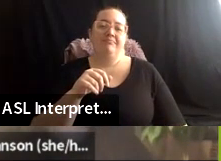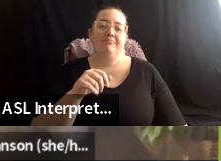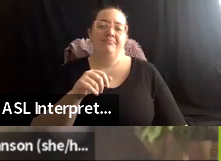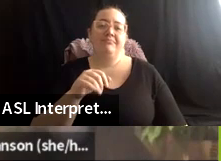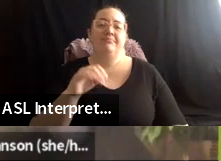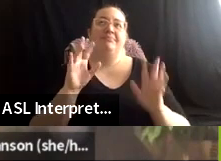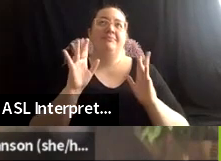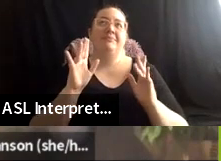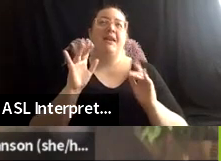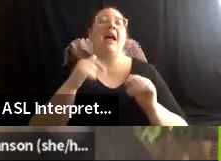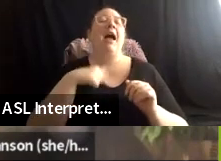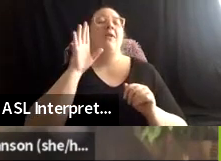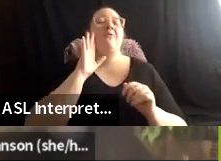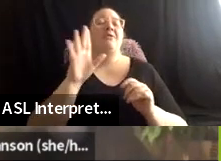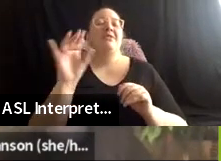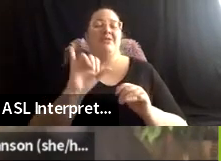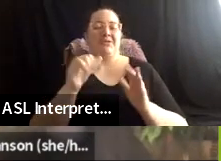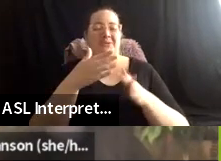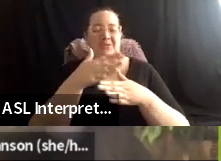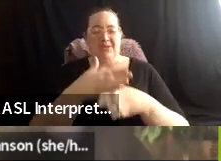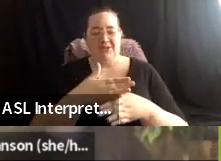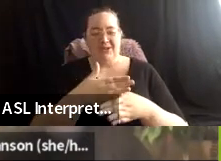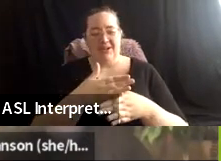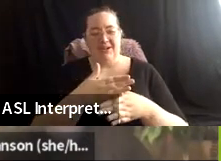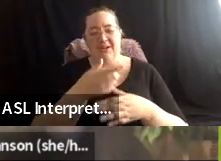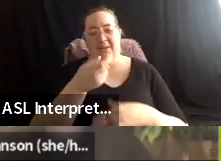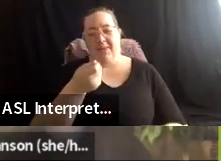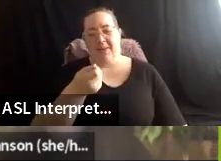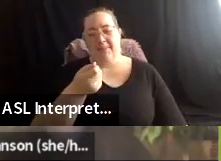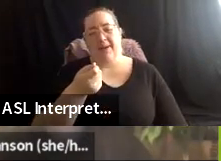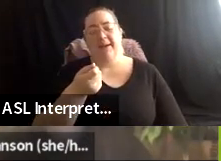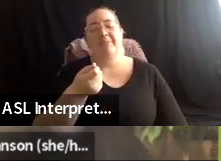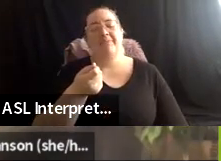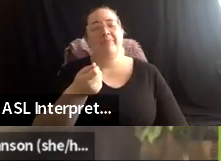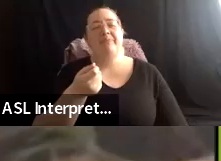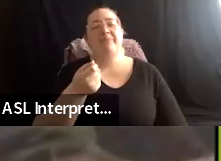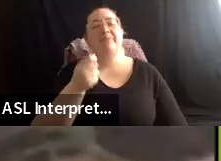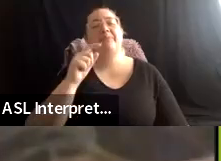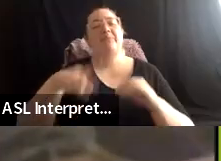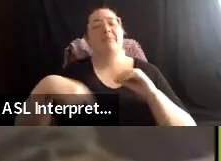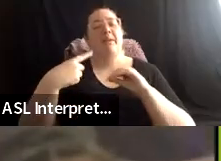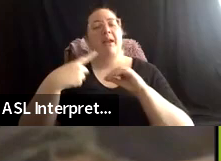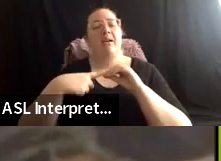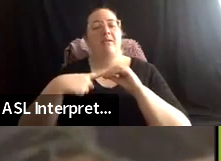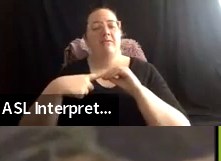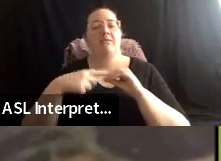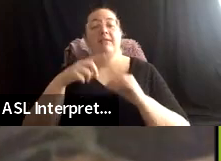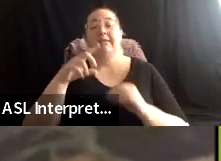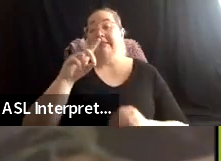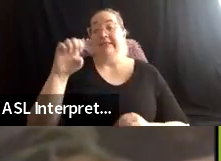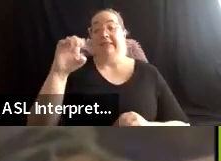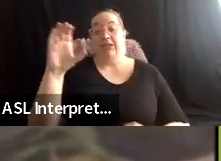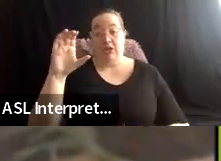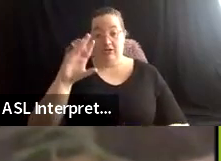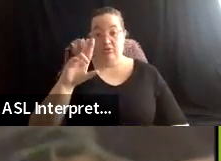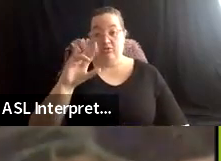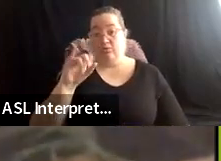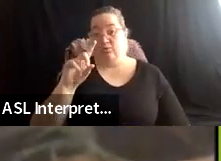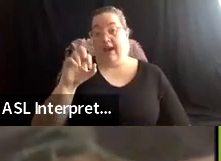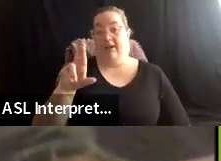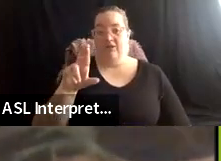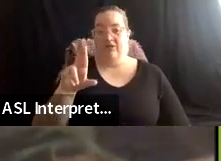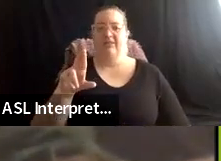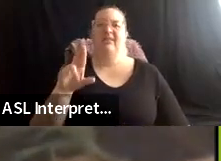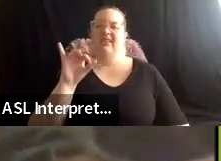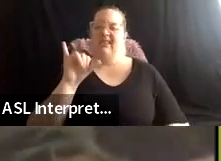uh, I'm gonna share also just a little bit, um, about, uh, so decolonization ladder is, is, is a structural